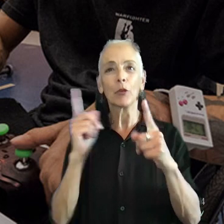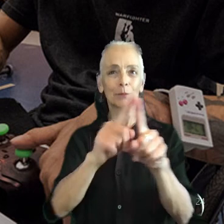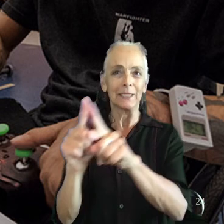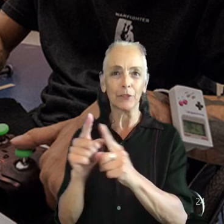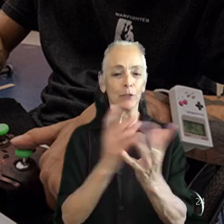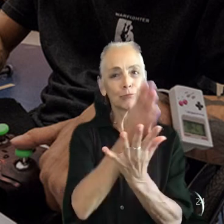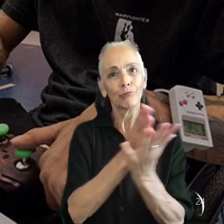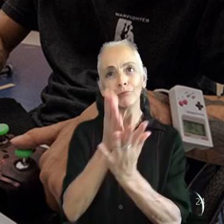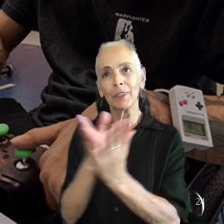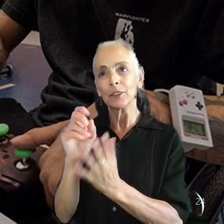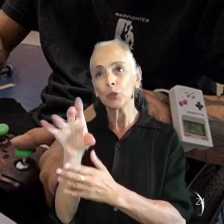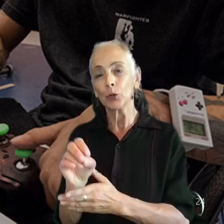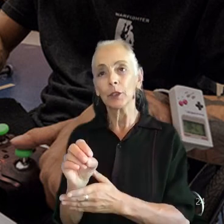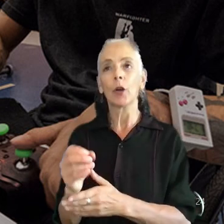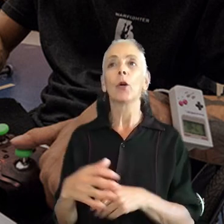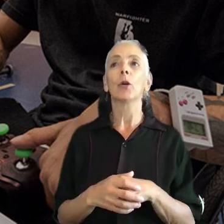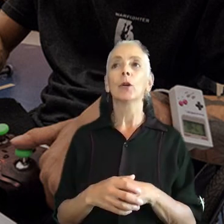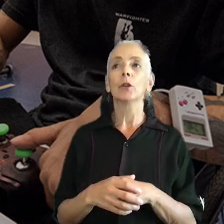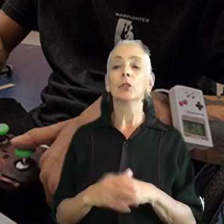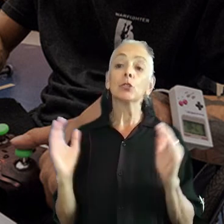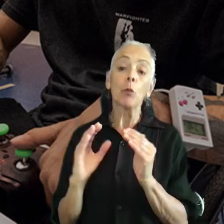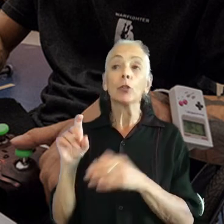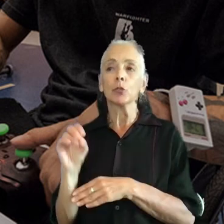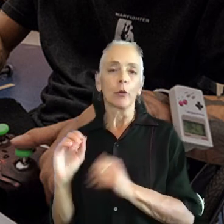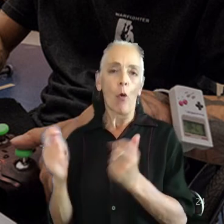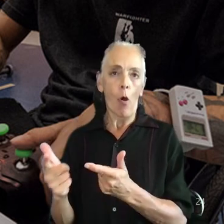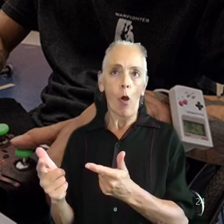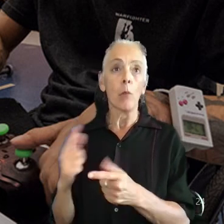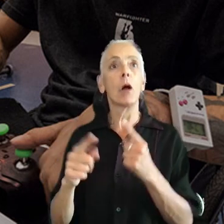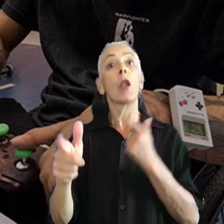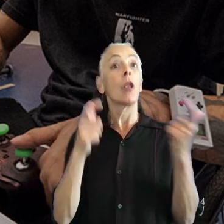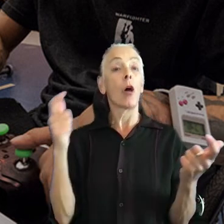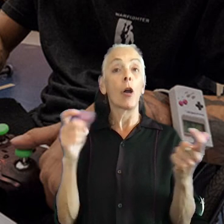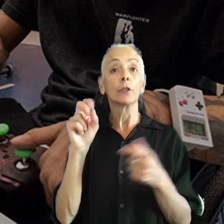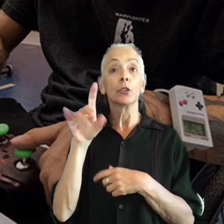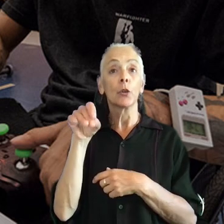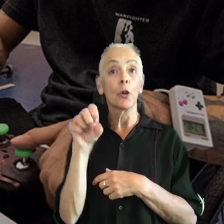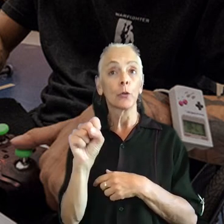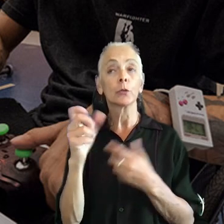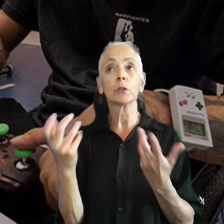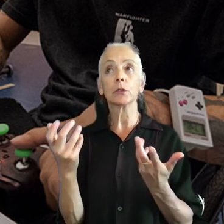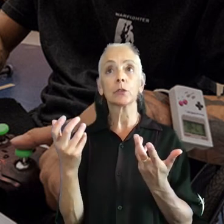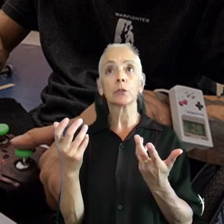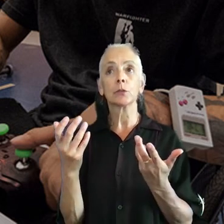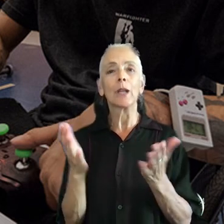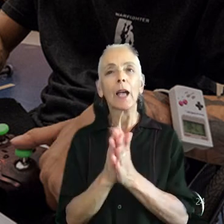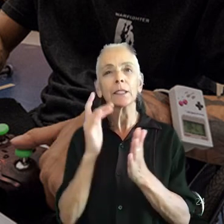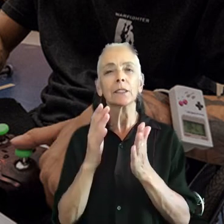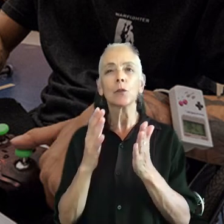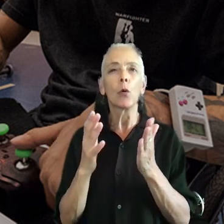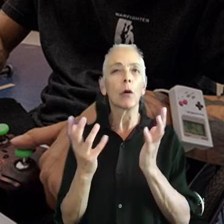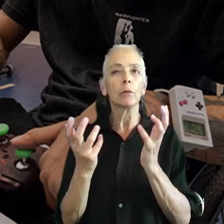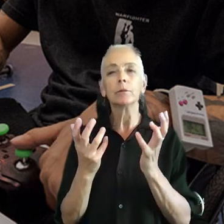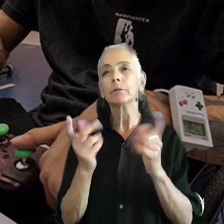know, for the smaller studios, pretty much everybody can attend. But for some of our larger studios, we encourage a mix of designers, developers,